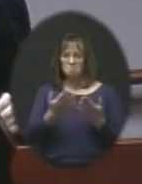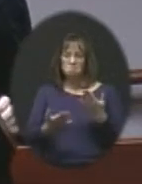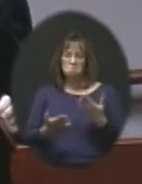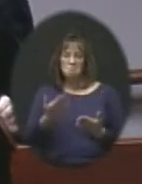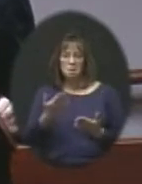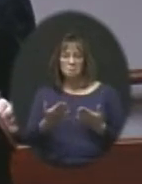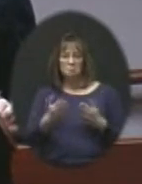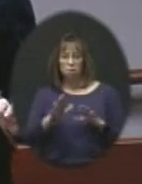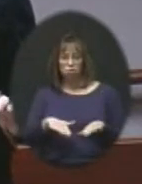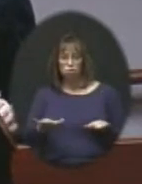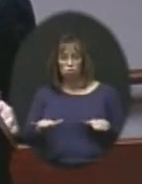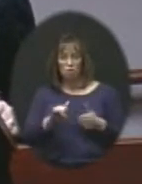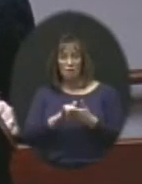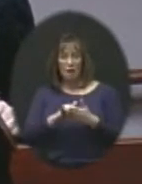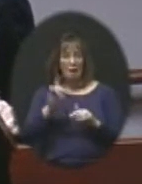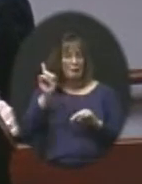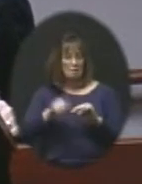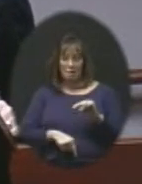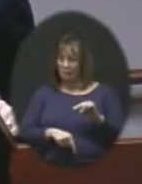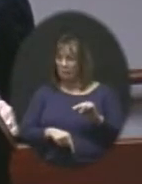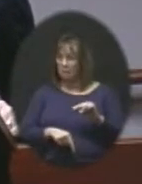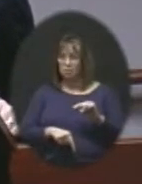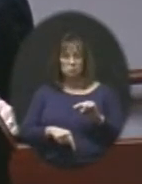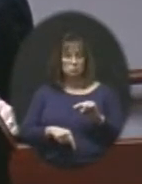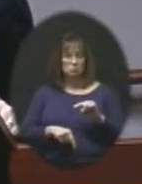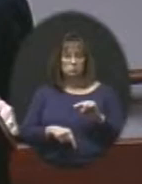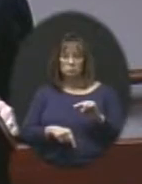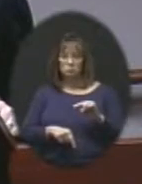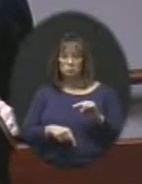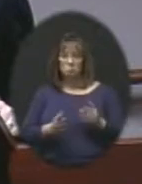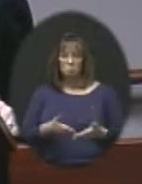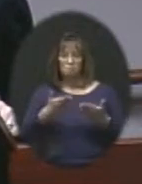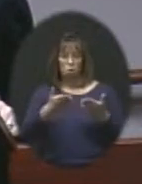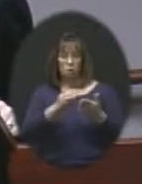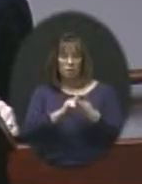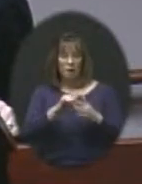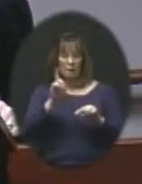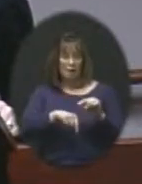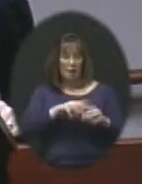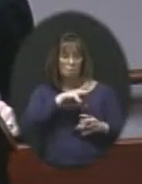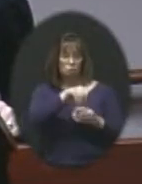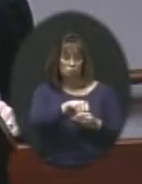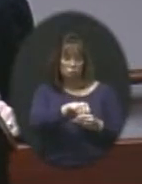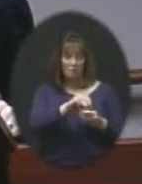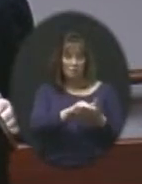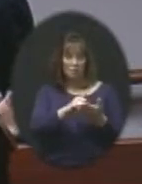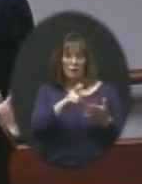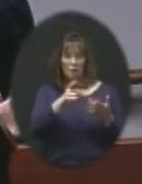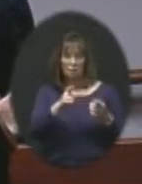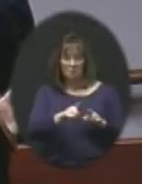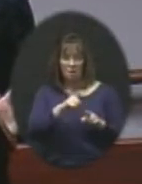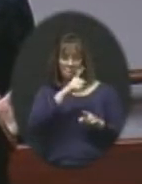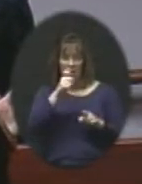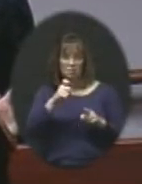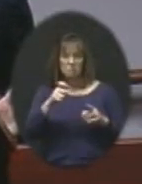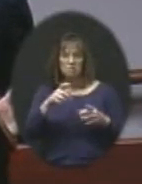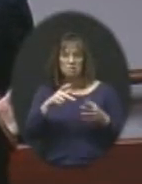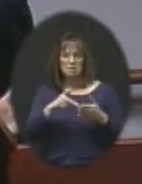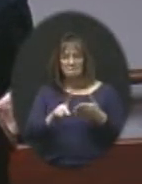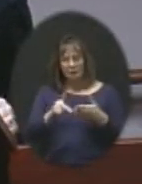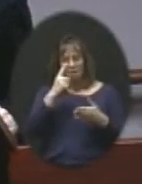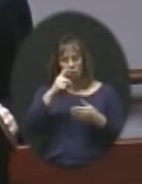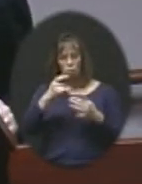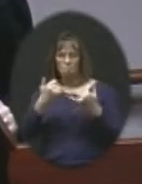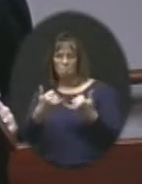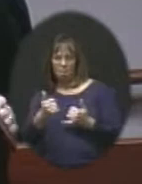that cannot provide that and can't participate in those events because it's basically a pay for